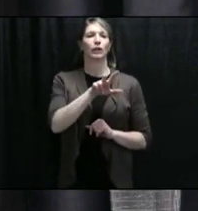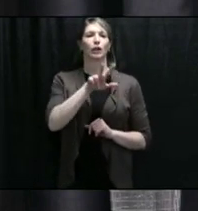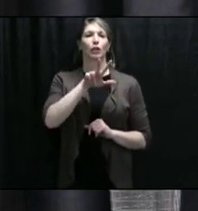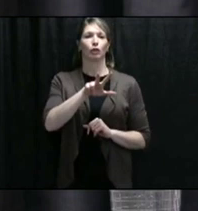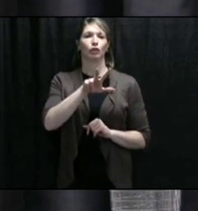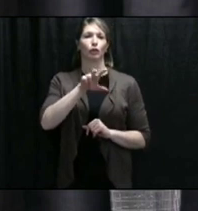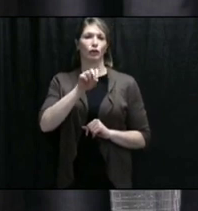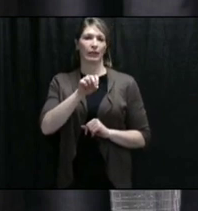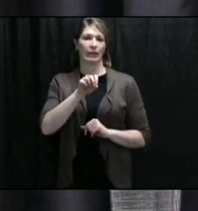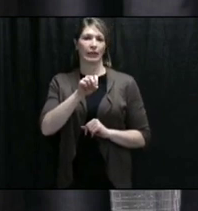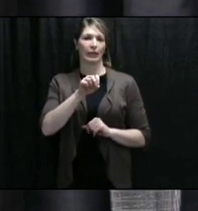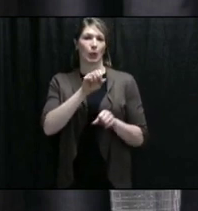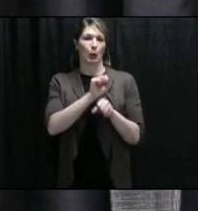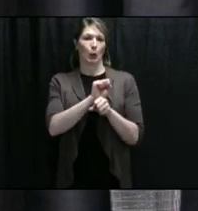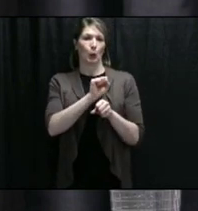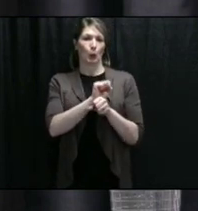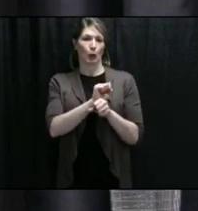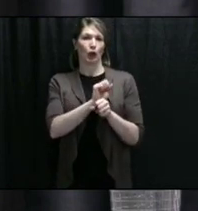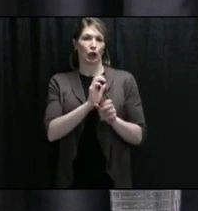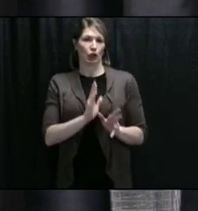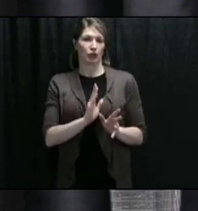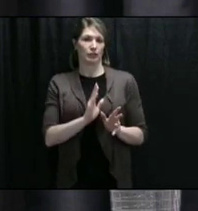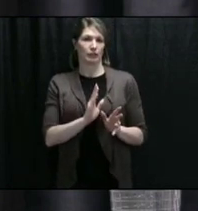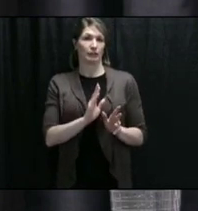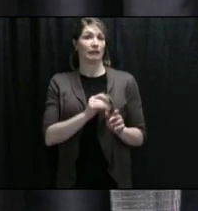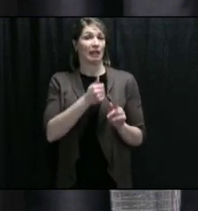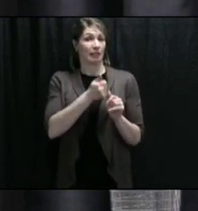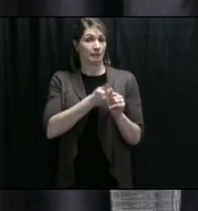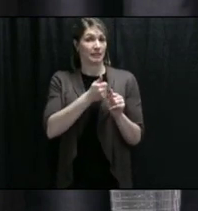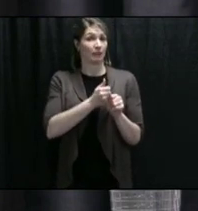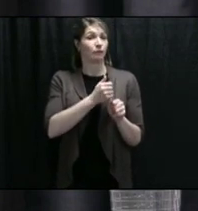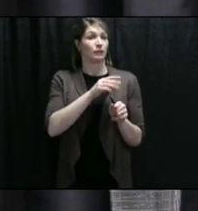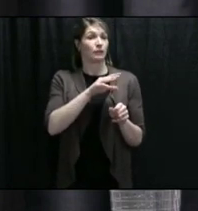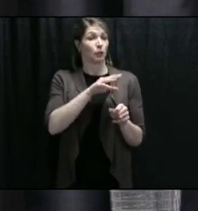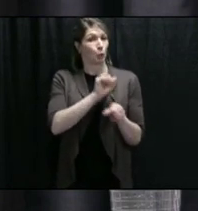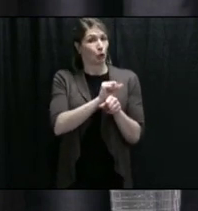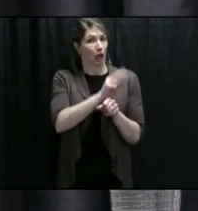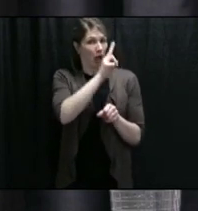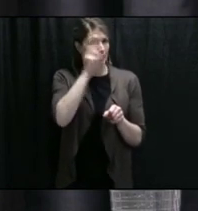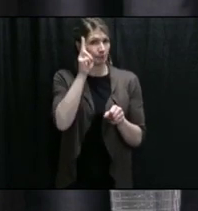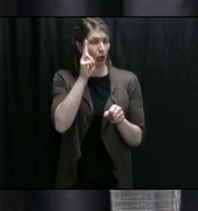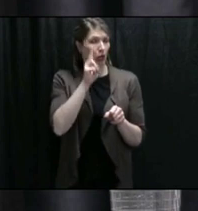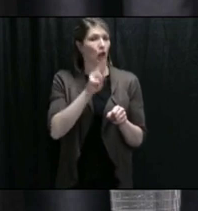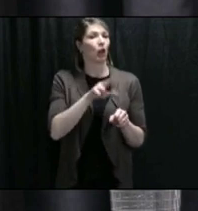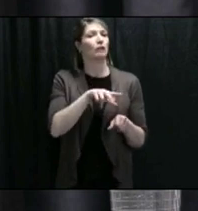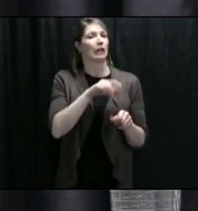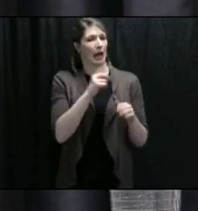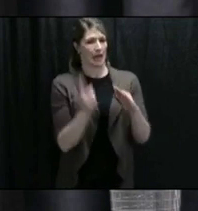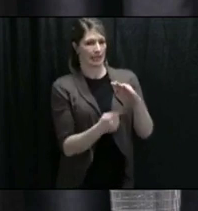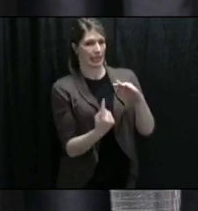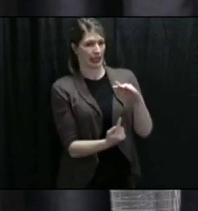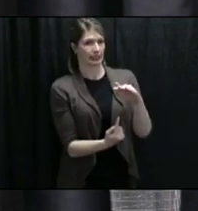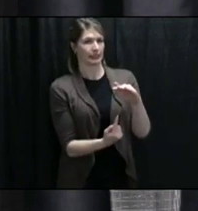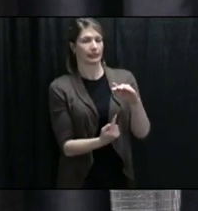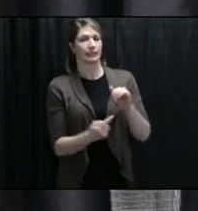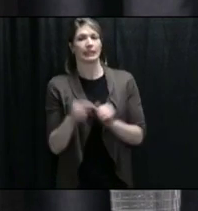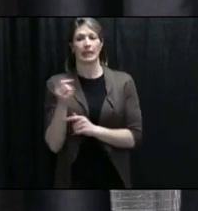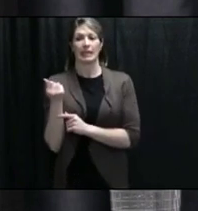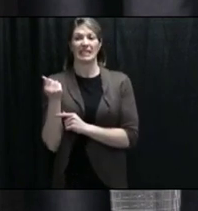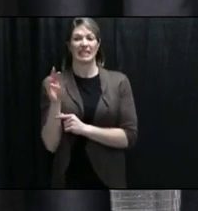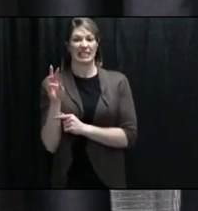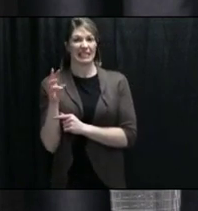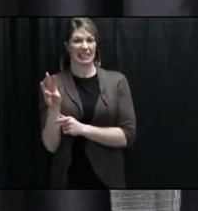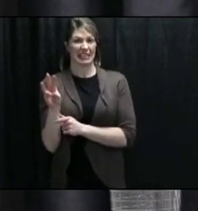workers in healthcare who are currently self-isolating, and there are 16 of those who have